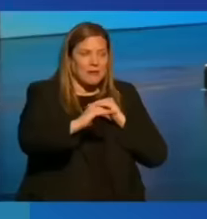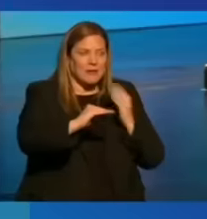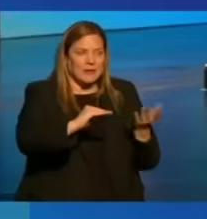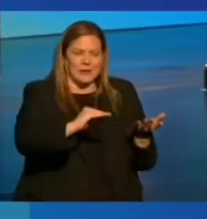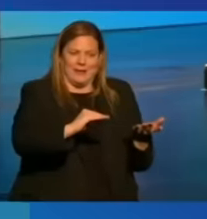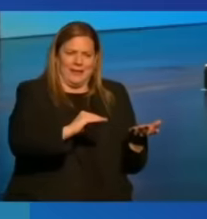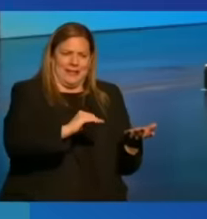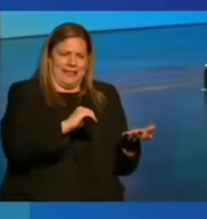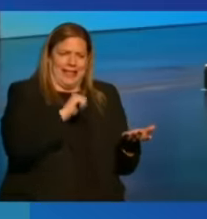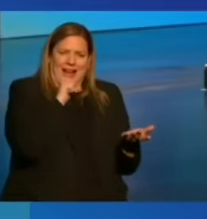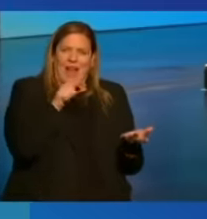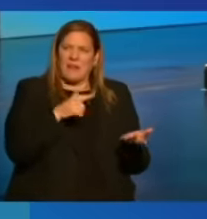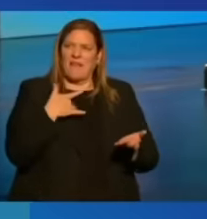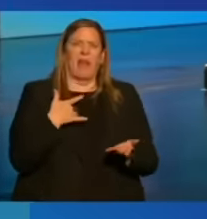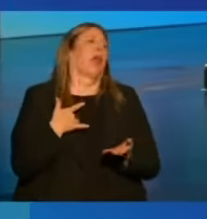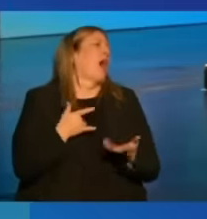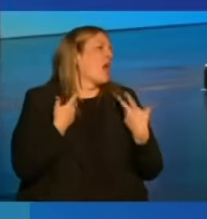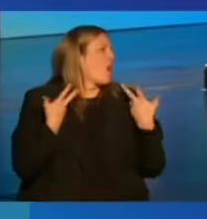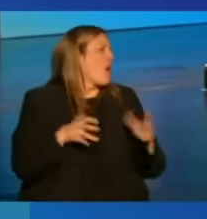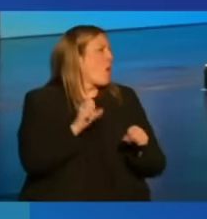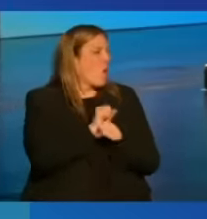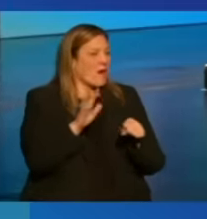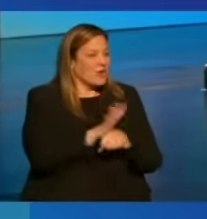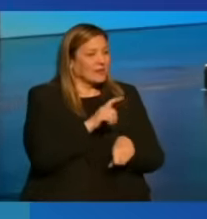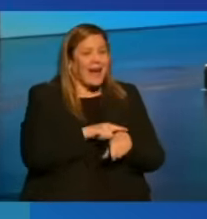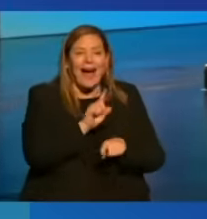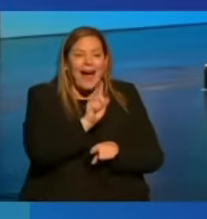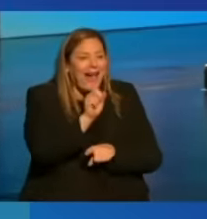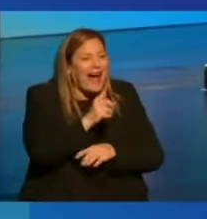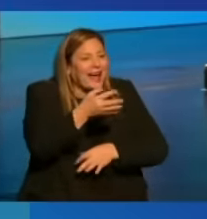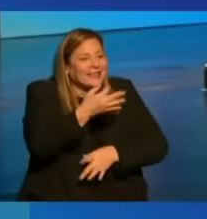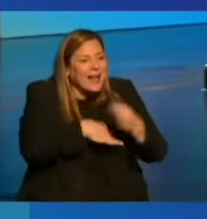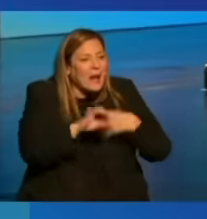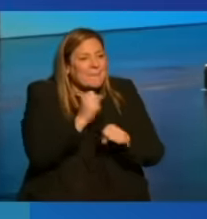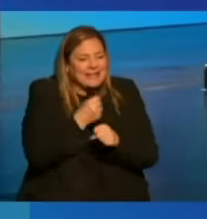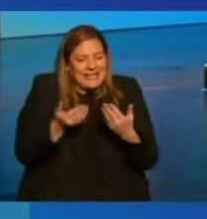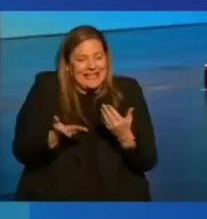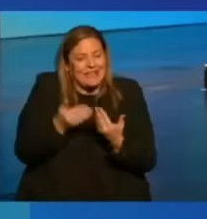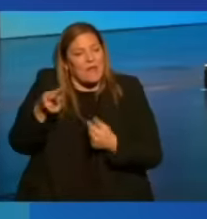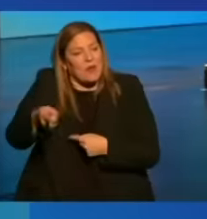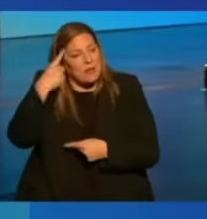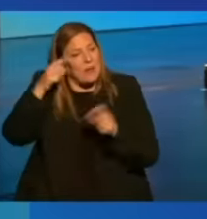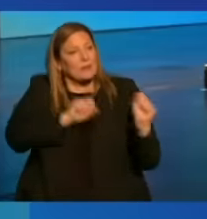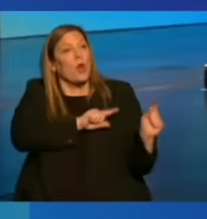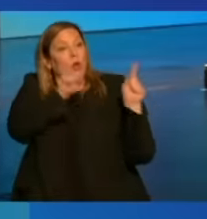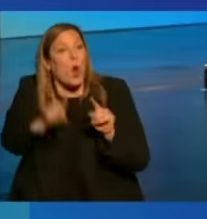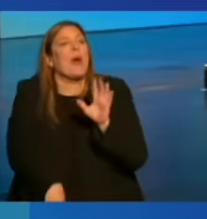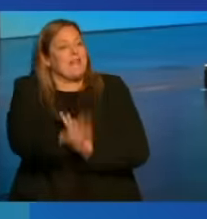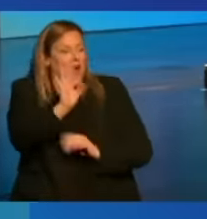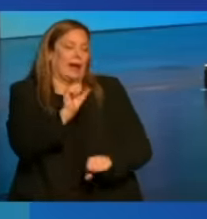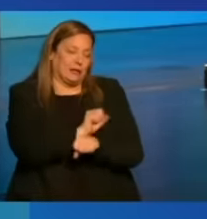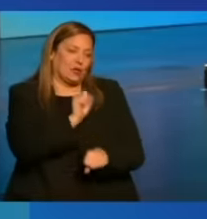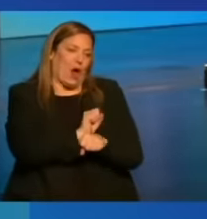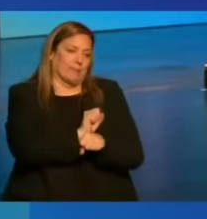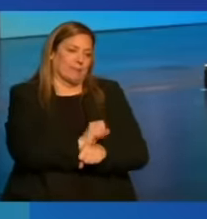doesn't discourage them from working full-time. It, in fact, makes it easier for them to go out and find a job